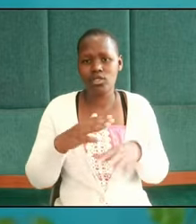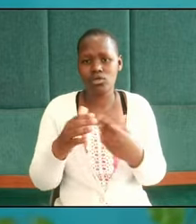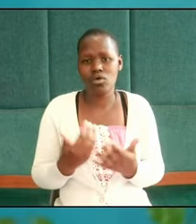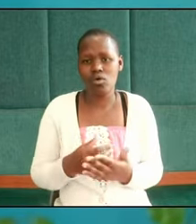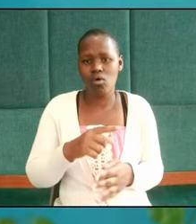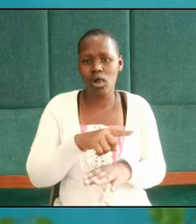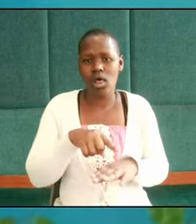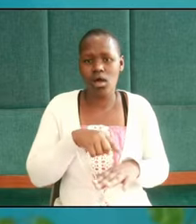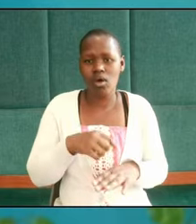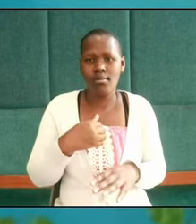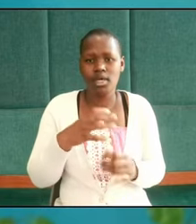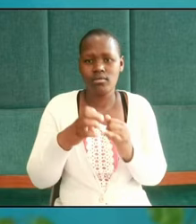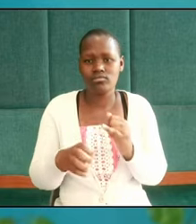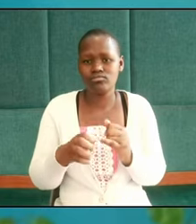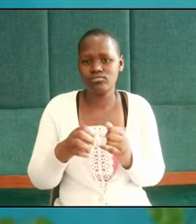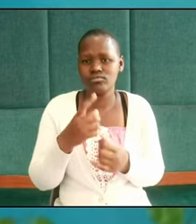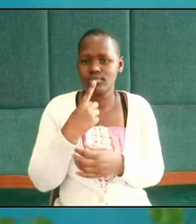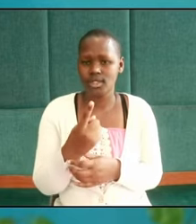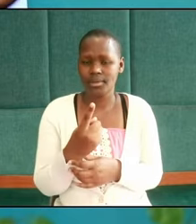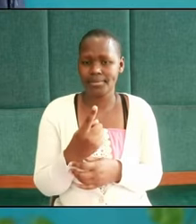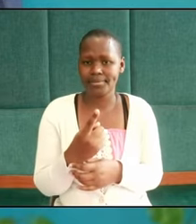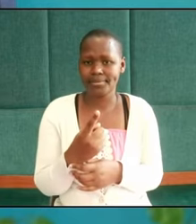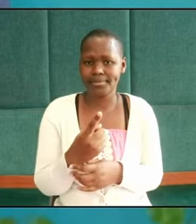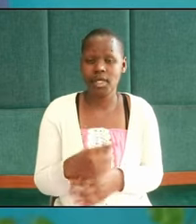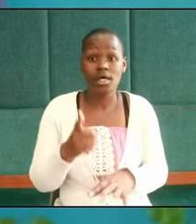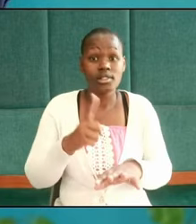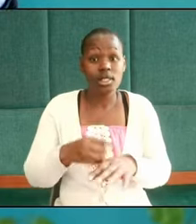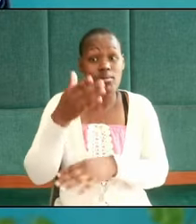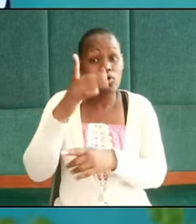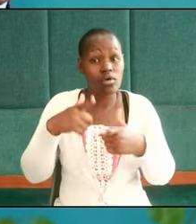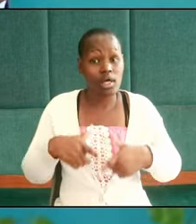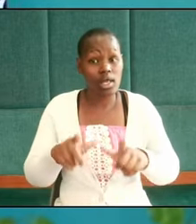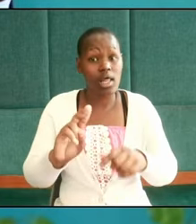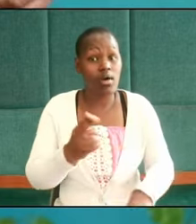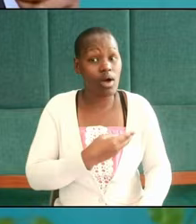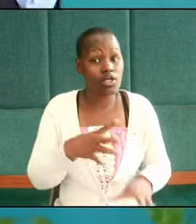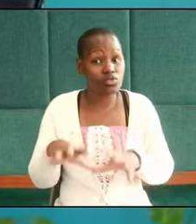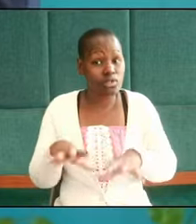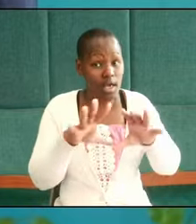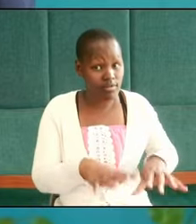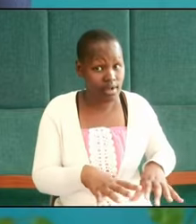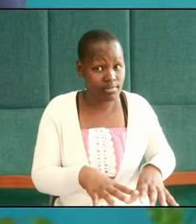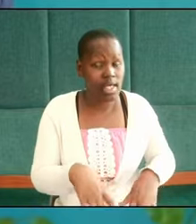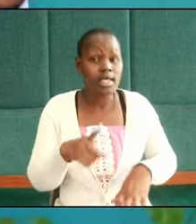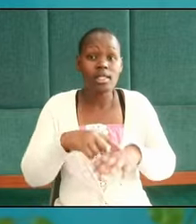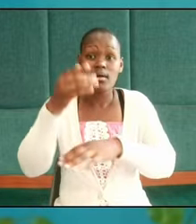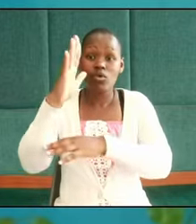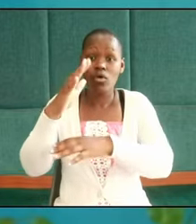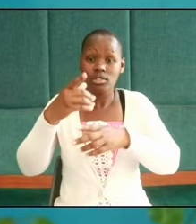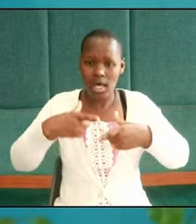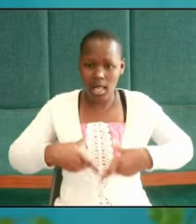conclude by stating this that when God allows us to suffer when God allows